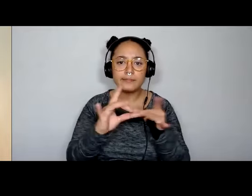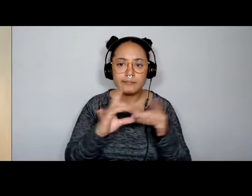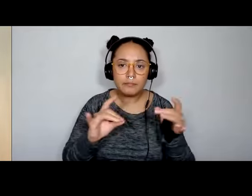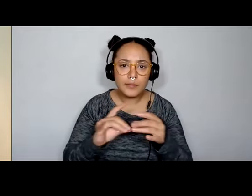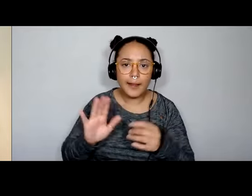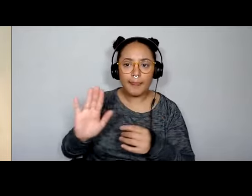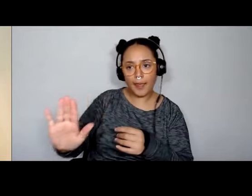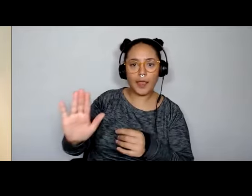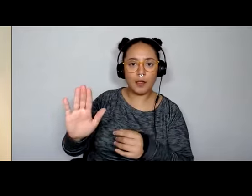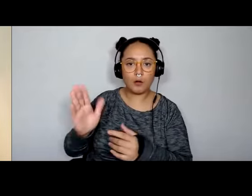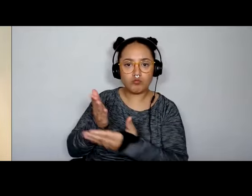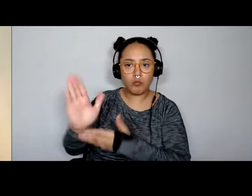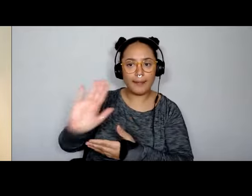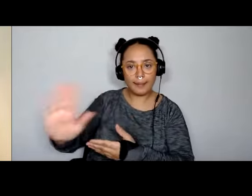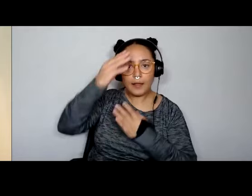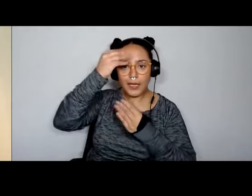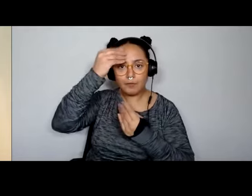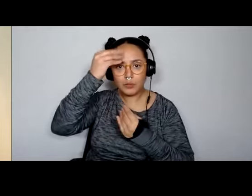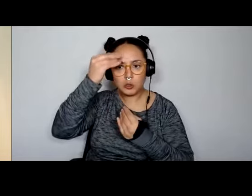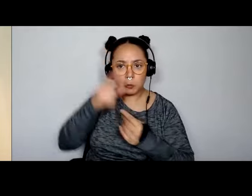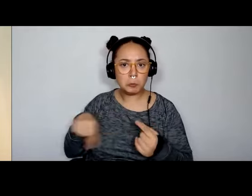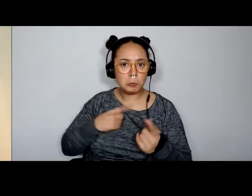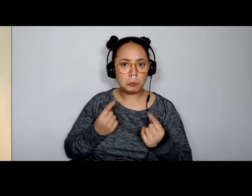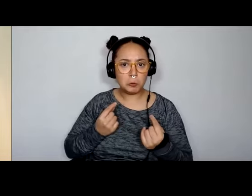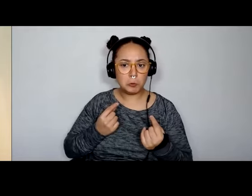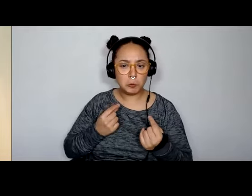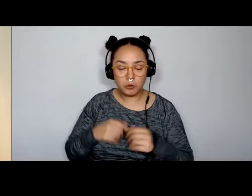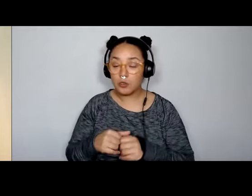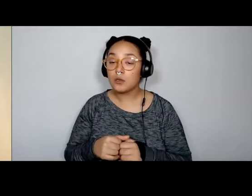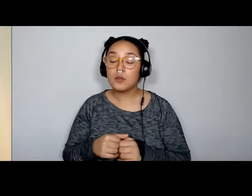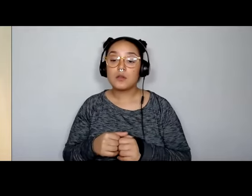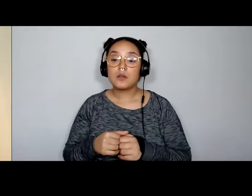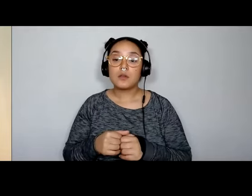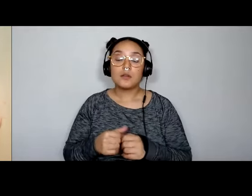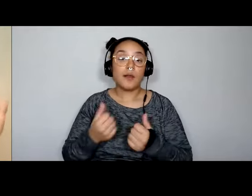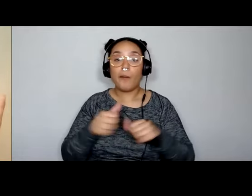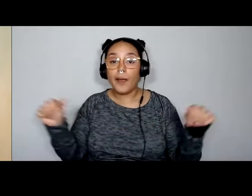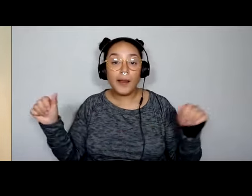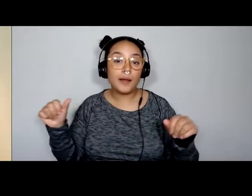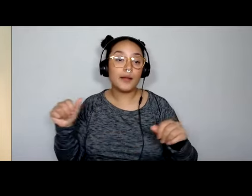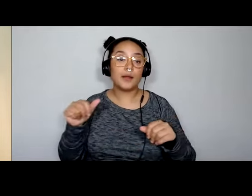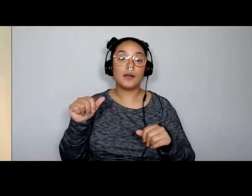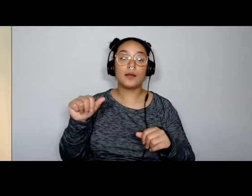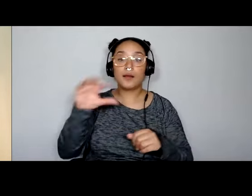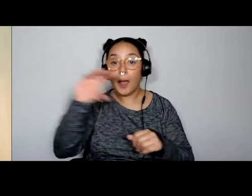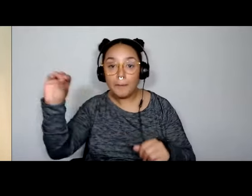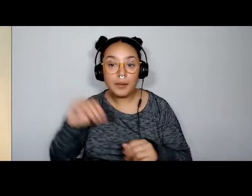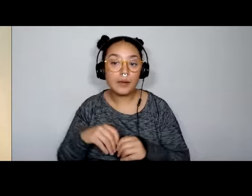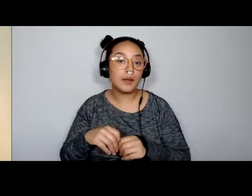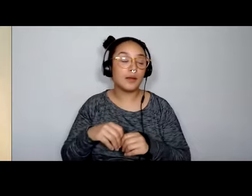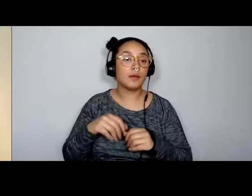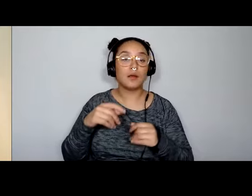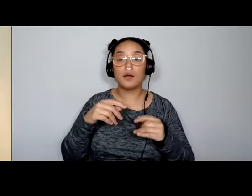the same way with arts organizations as I do a corporate or startups we've worked with or government, which is the policy at X